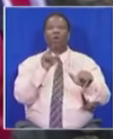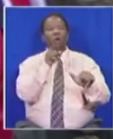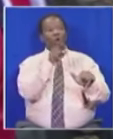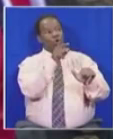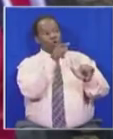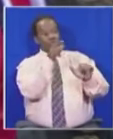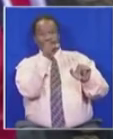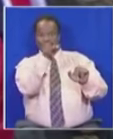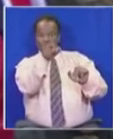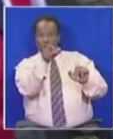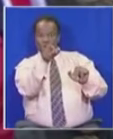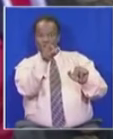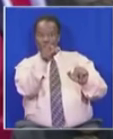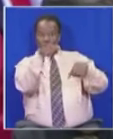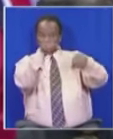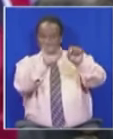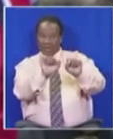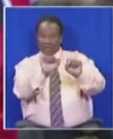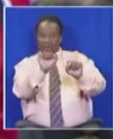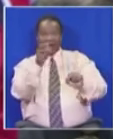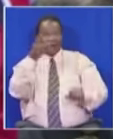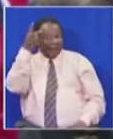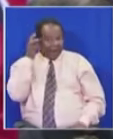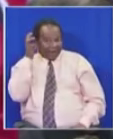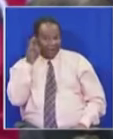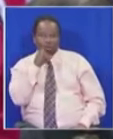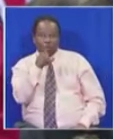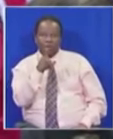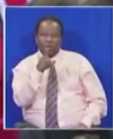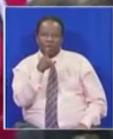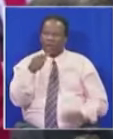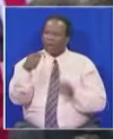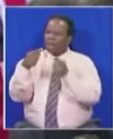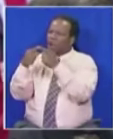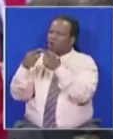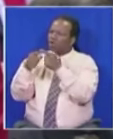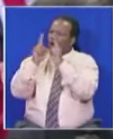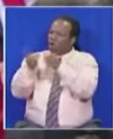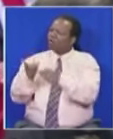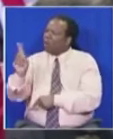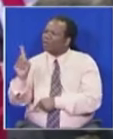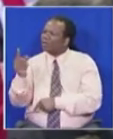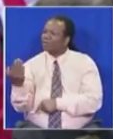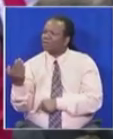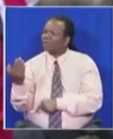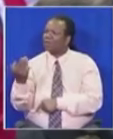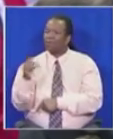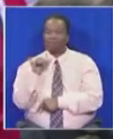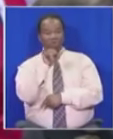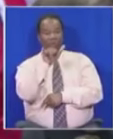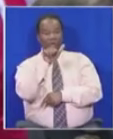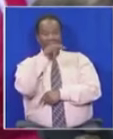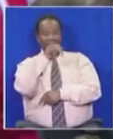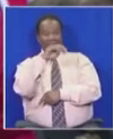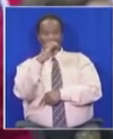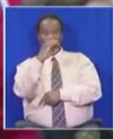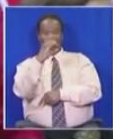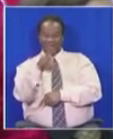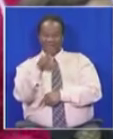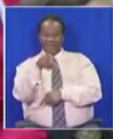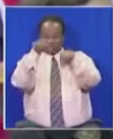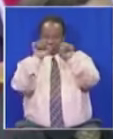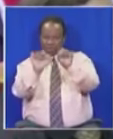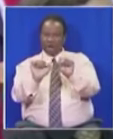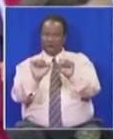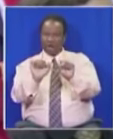But listen to me. That is not a point of order. But listen to me, Chair President of the NCOB. Yes, but